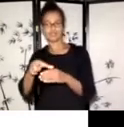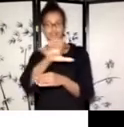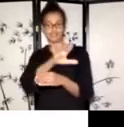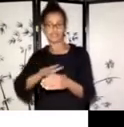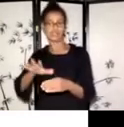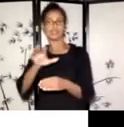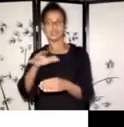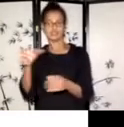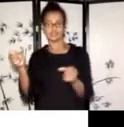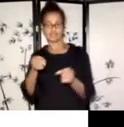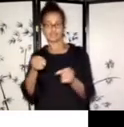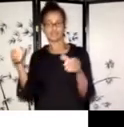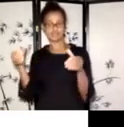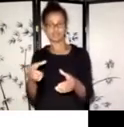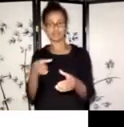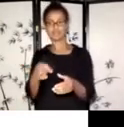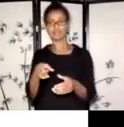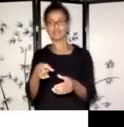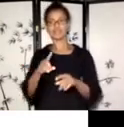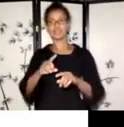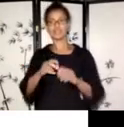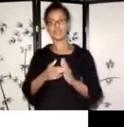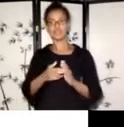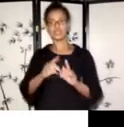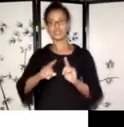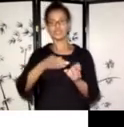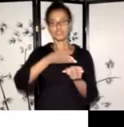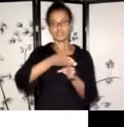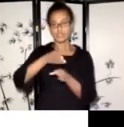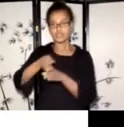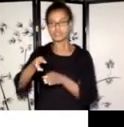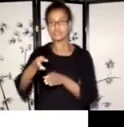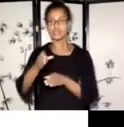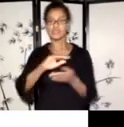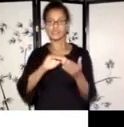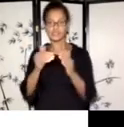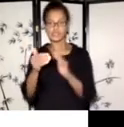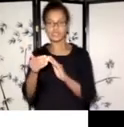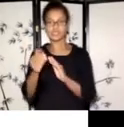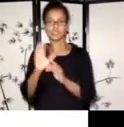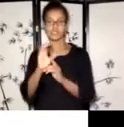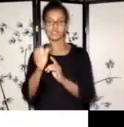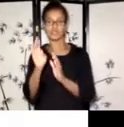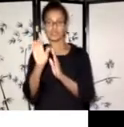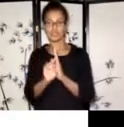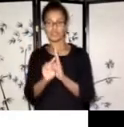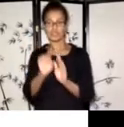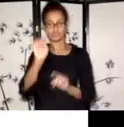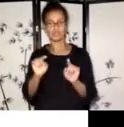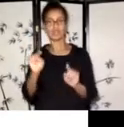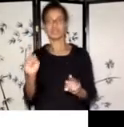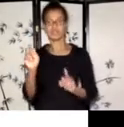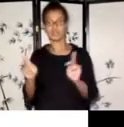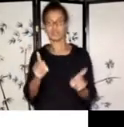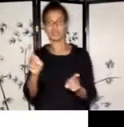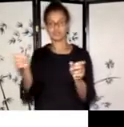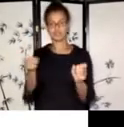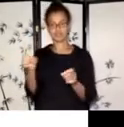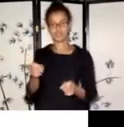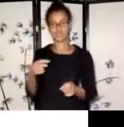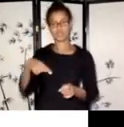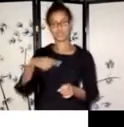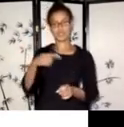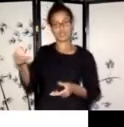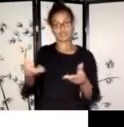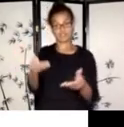um, communities and cultural backgrounds. Um, and yeah, so we invite them to be on